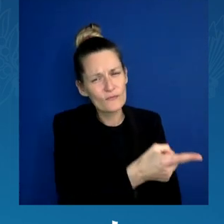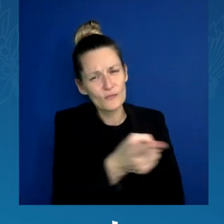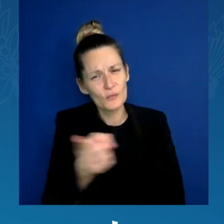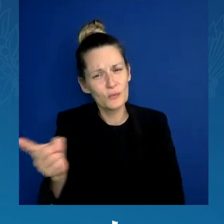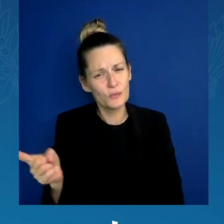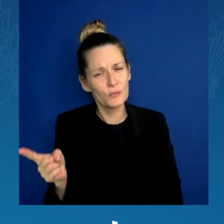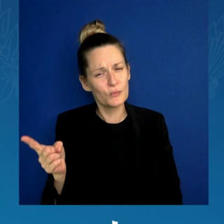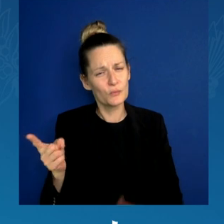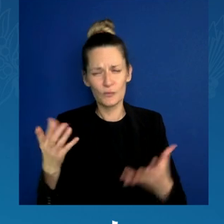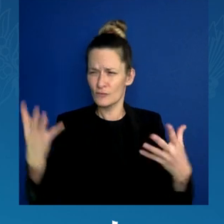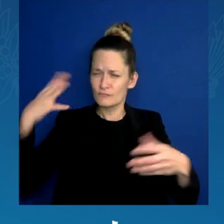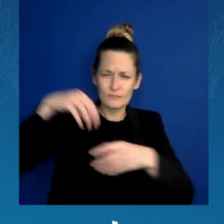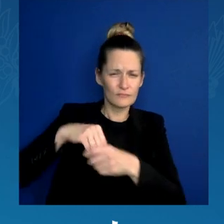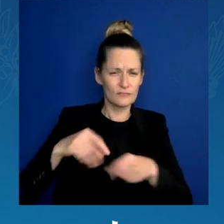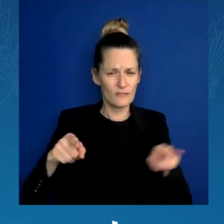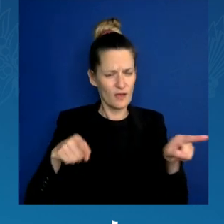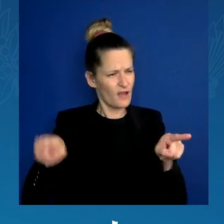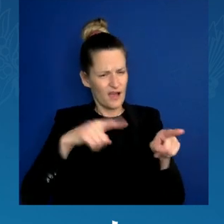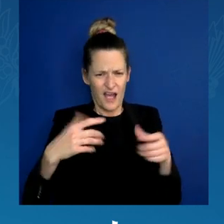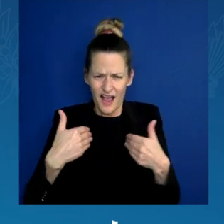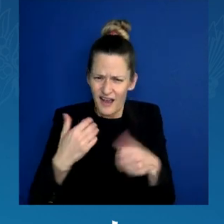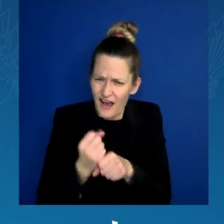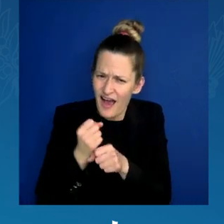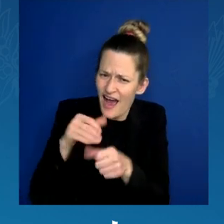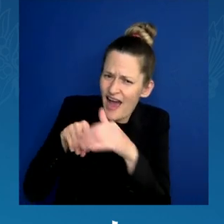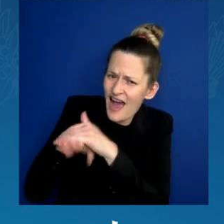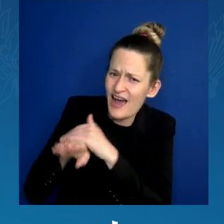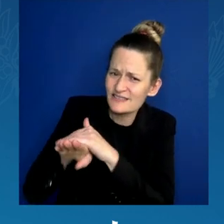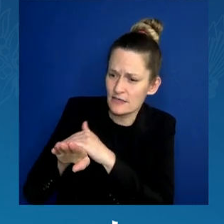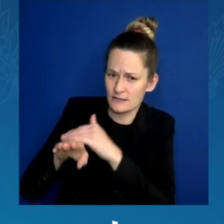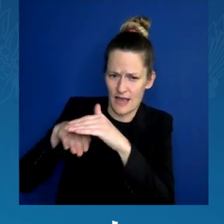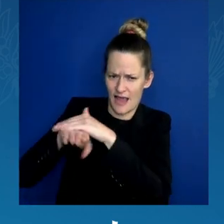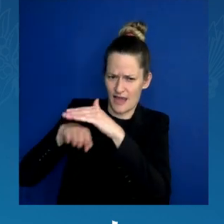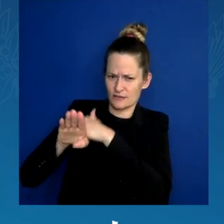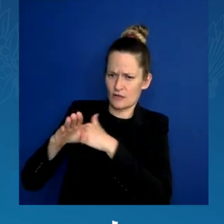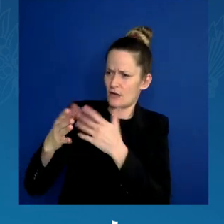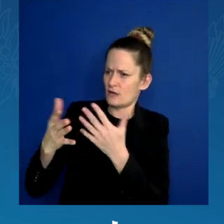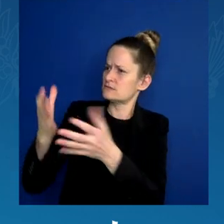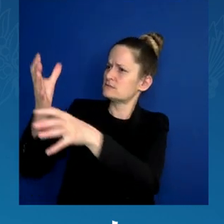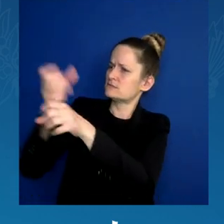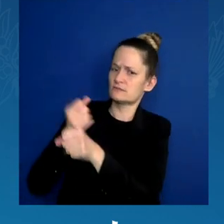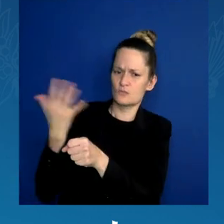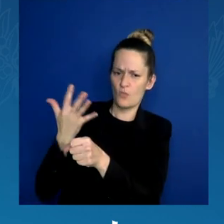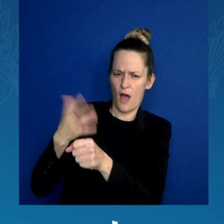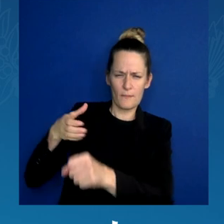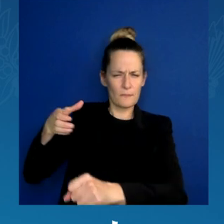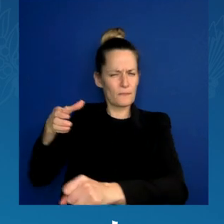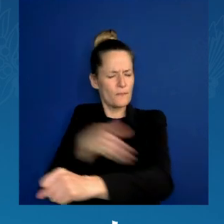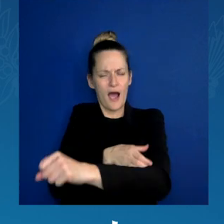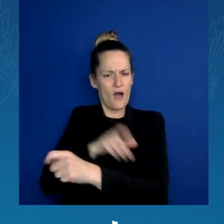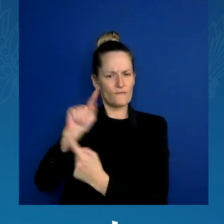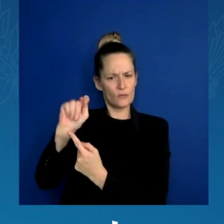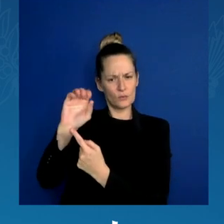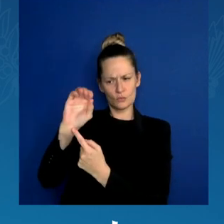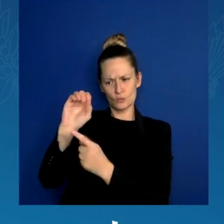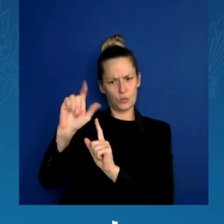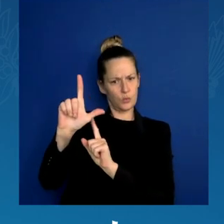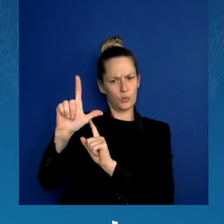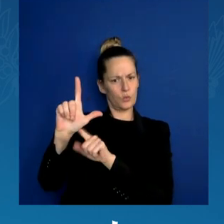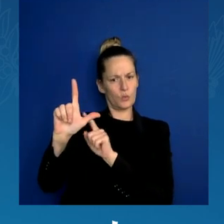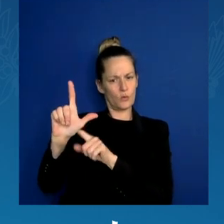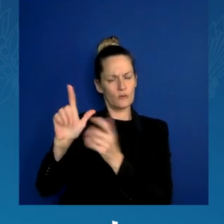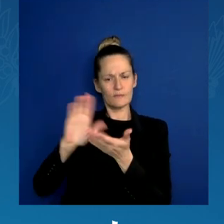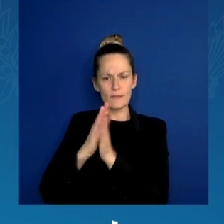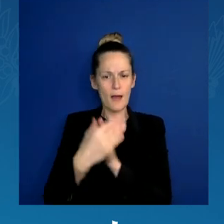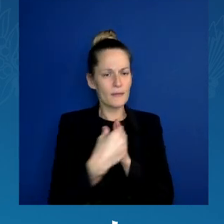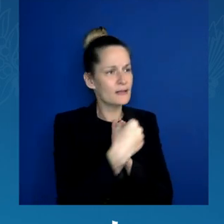powerful tool you can have to lead and care for your community. And that is you can